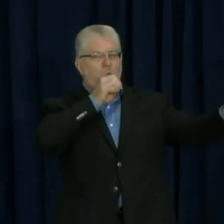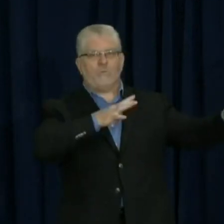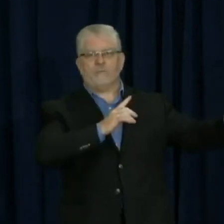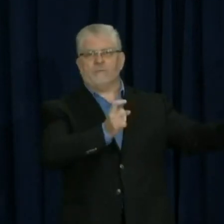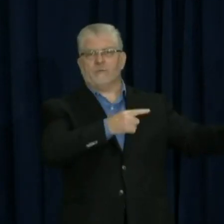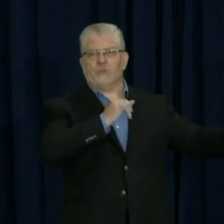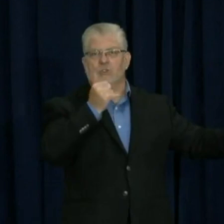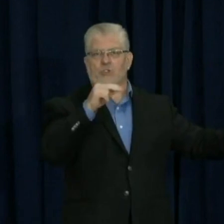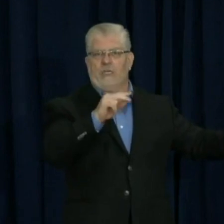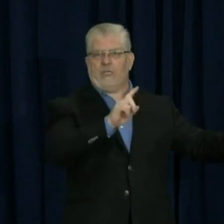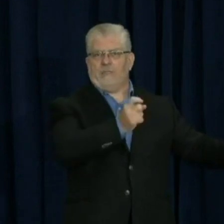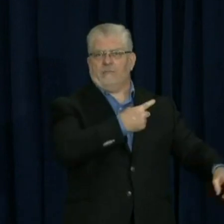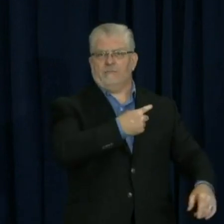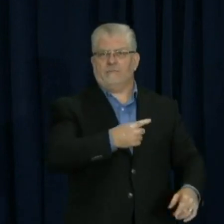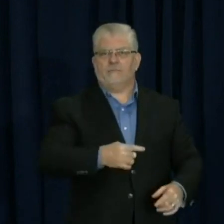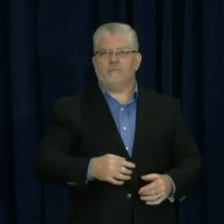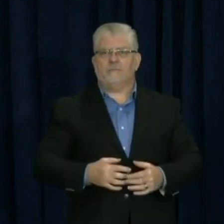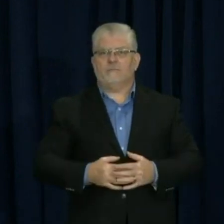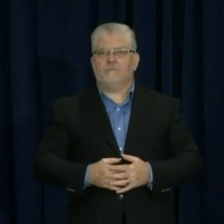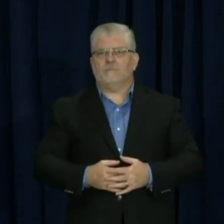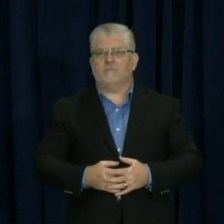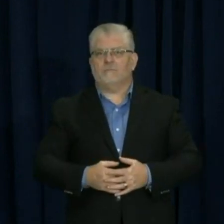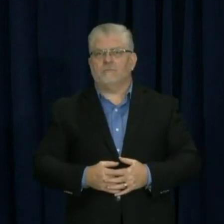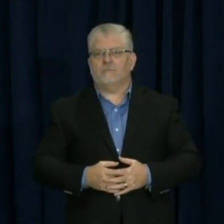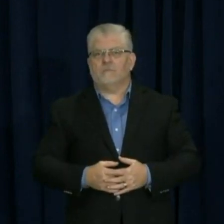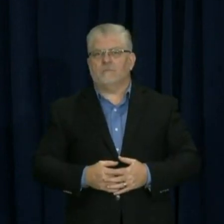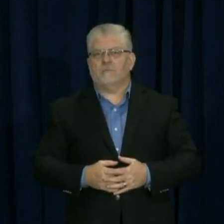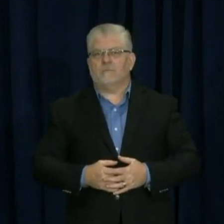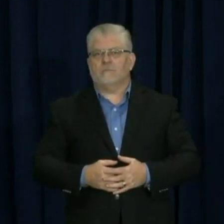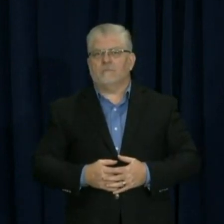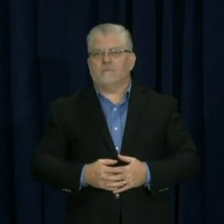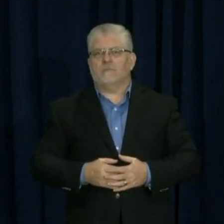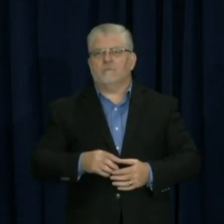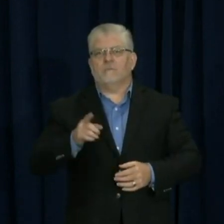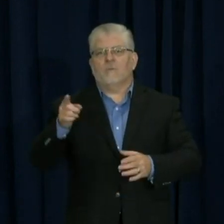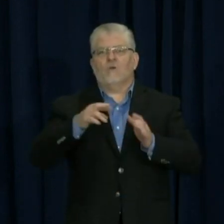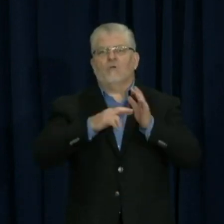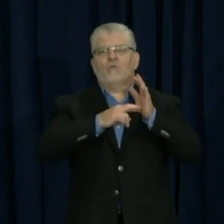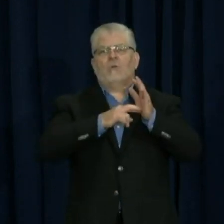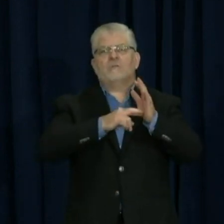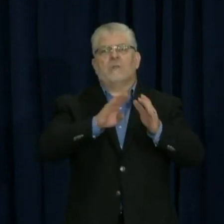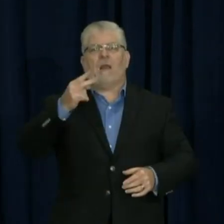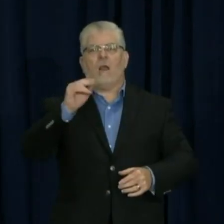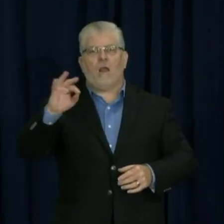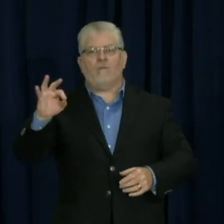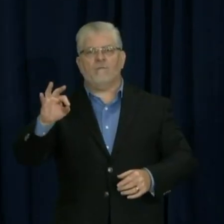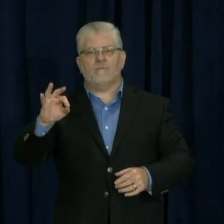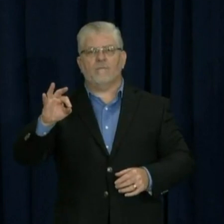Representative Benninghoff keeps raising this point about how ballots arrived last week. Yes.